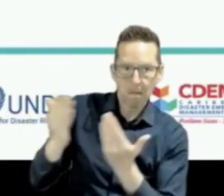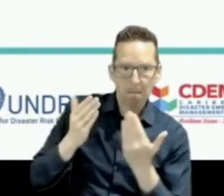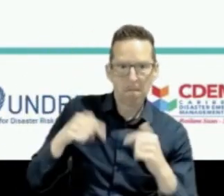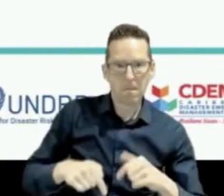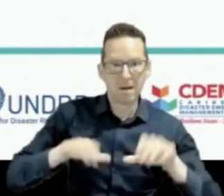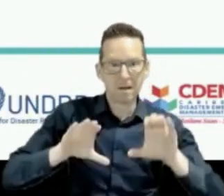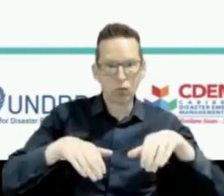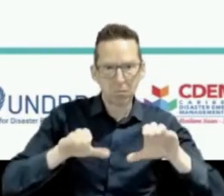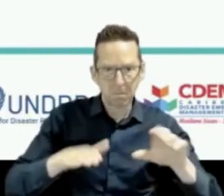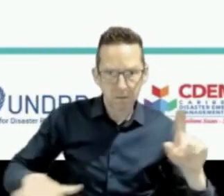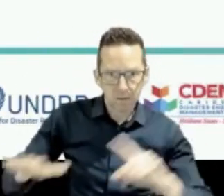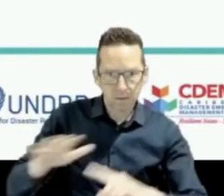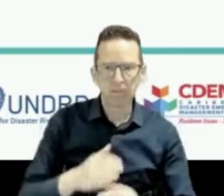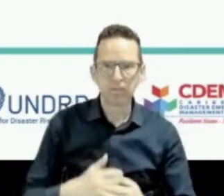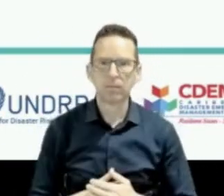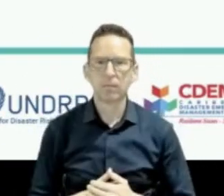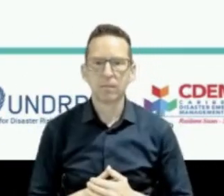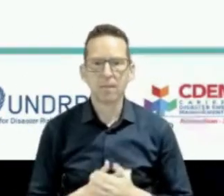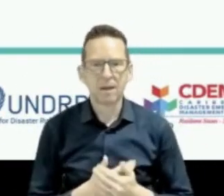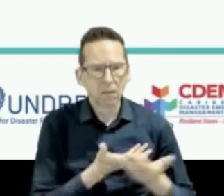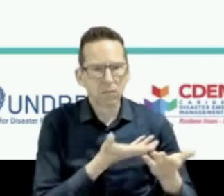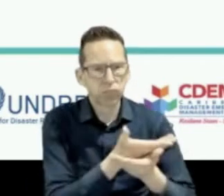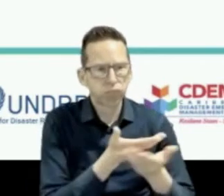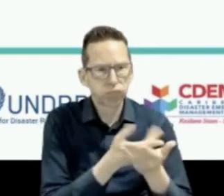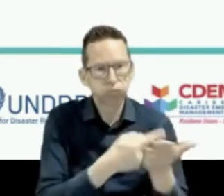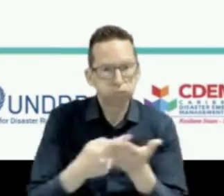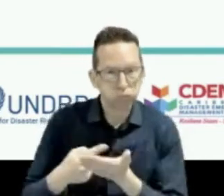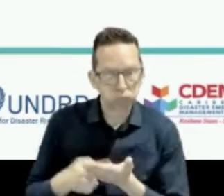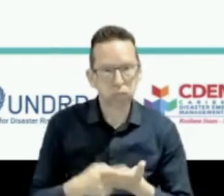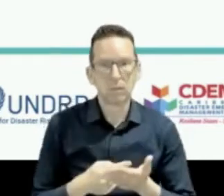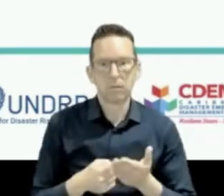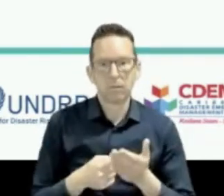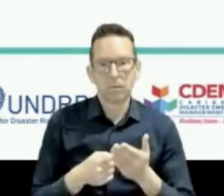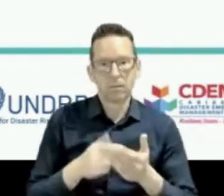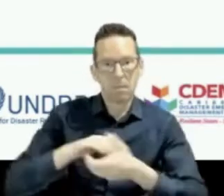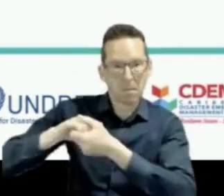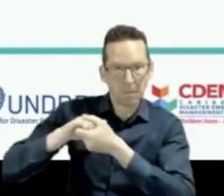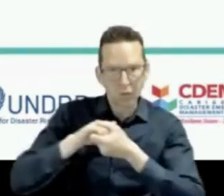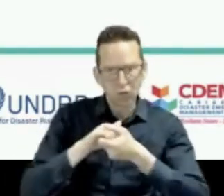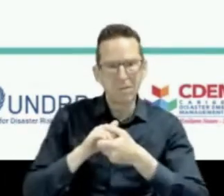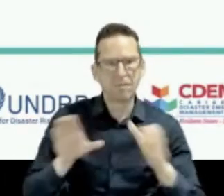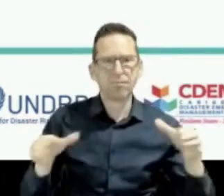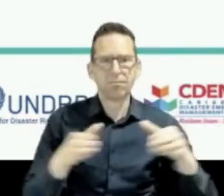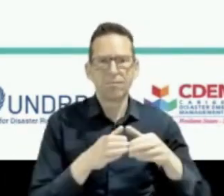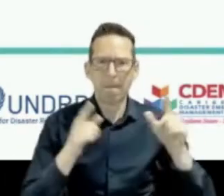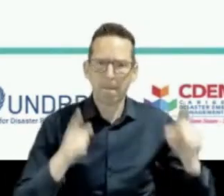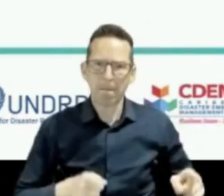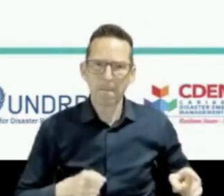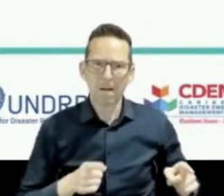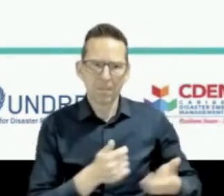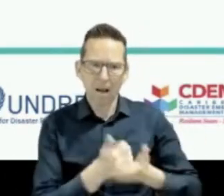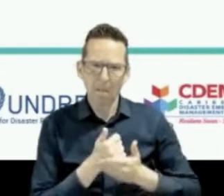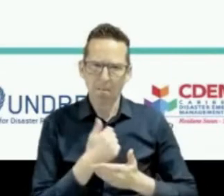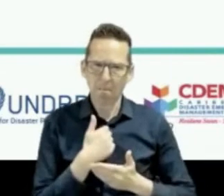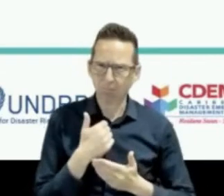and other stakeholders to develop partnerships to enhance our understanding of lightning through research and also